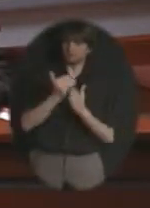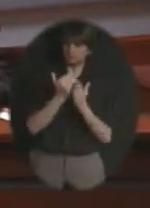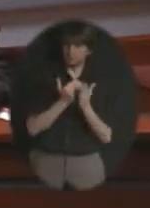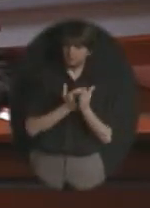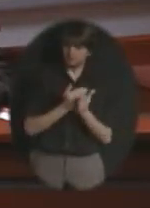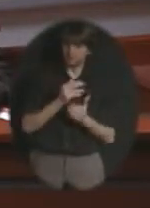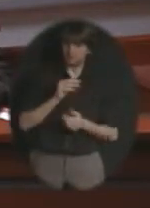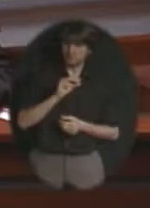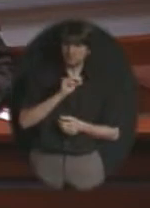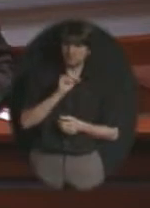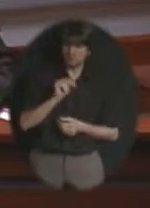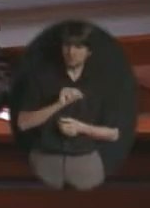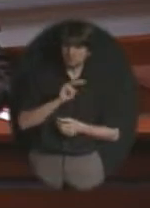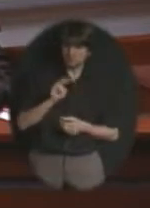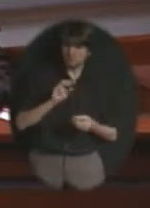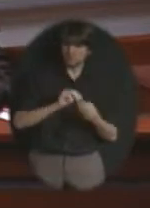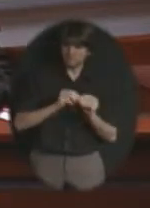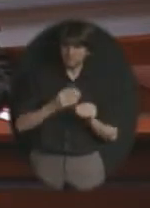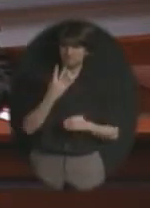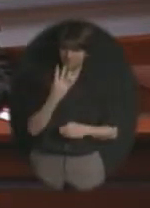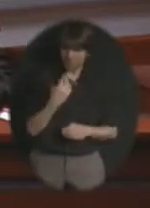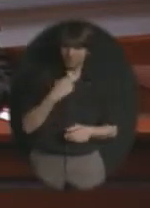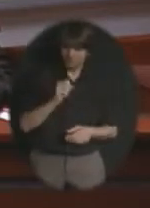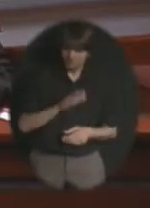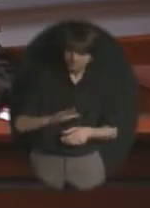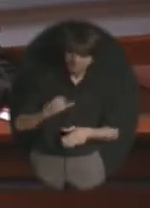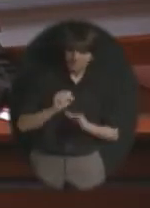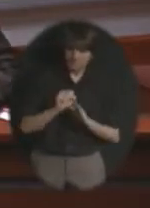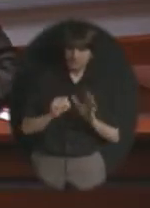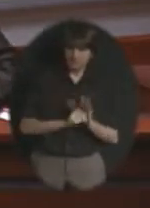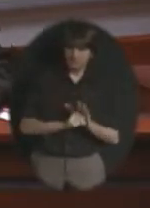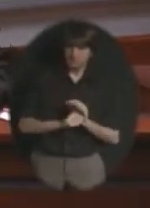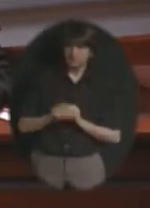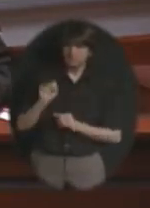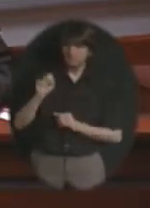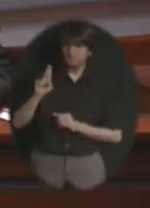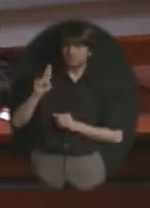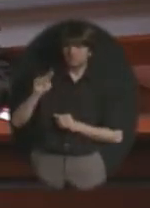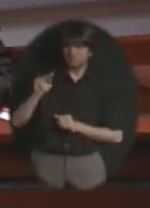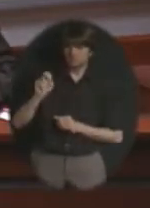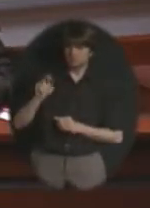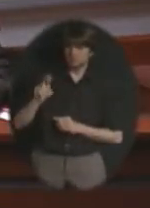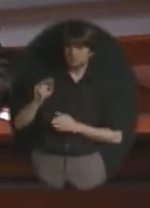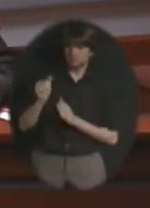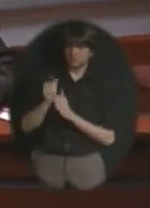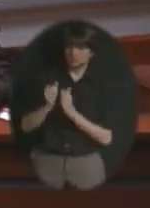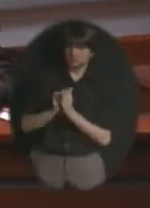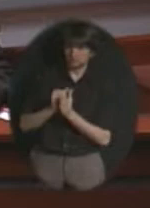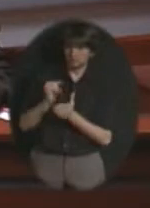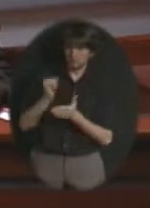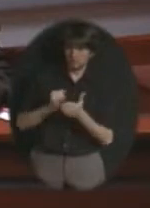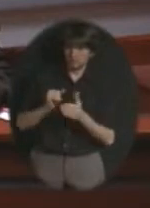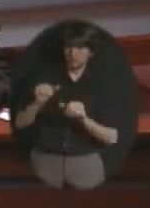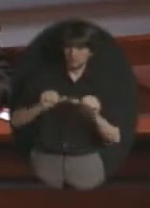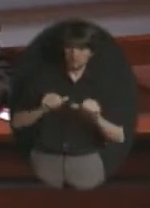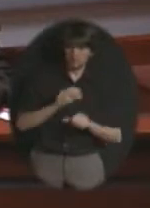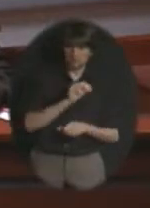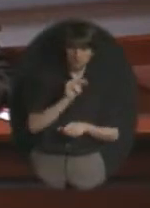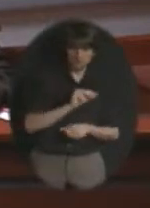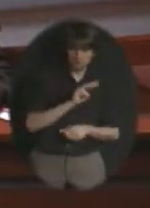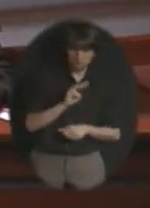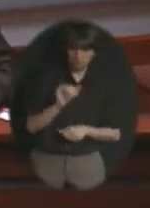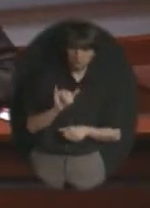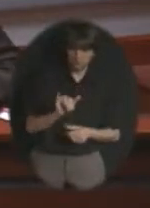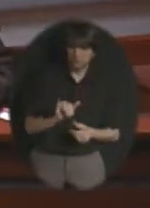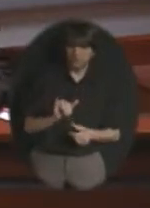ranks as the number four high school in the state Sumner Academy of Arts and Sciences and two Blue Valley schools and then Olathe Northwest so we're very pleased to